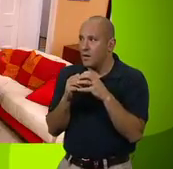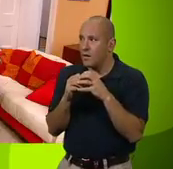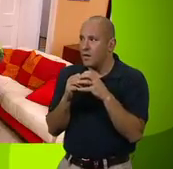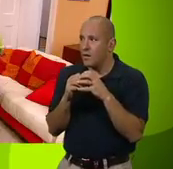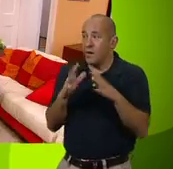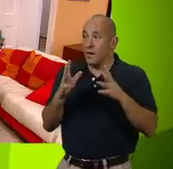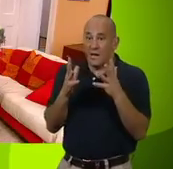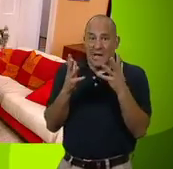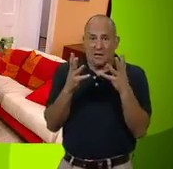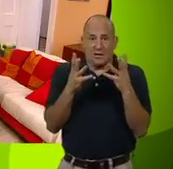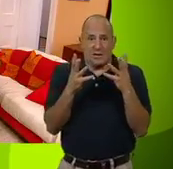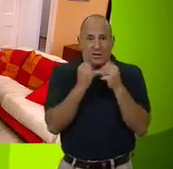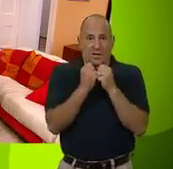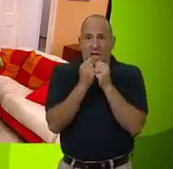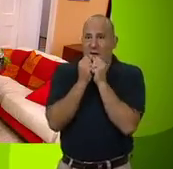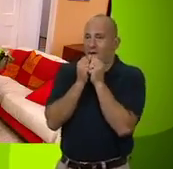Ah!